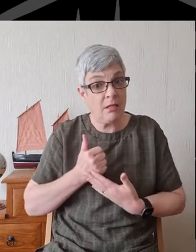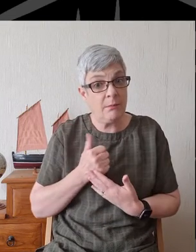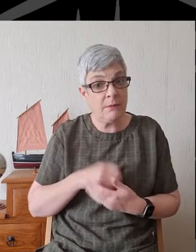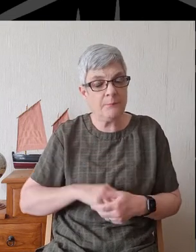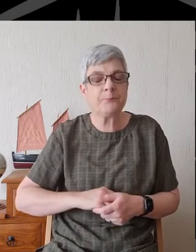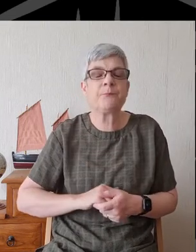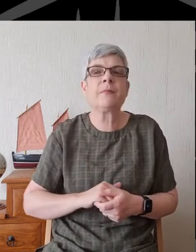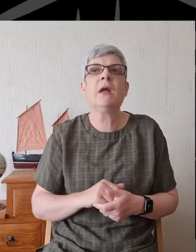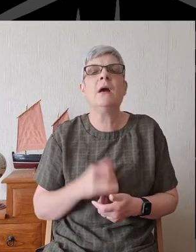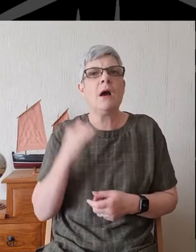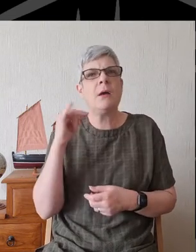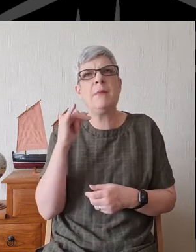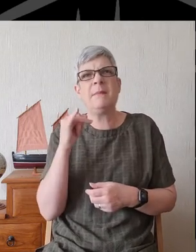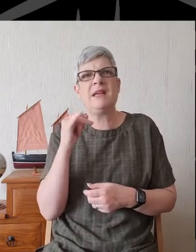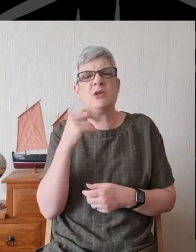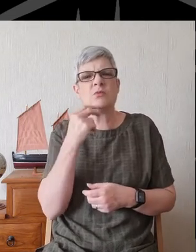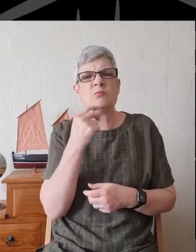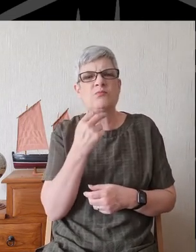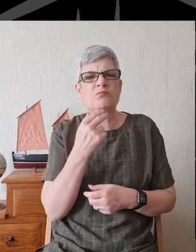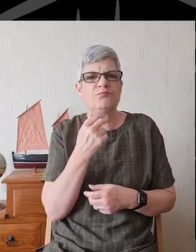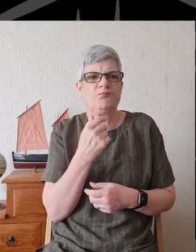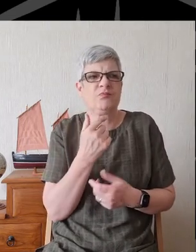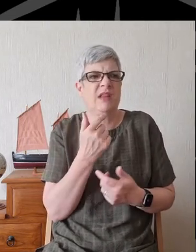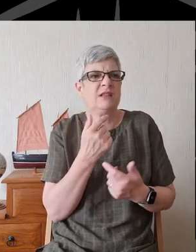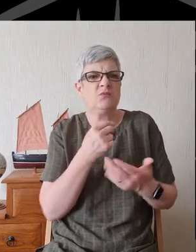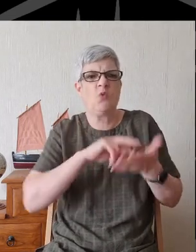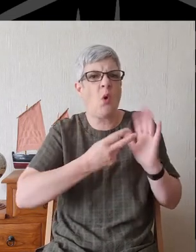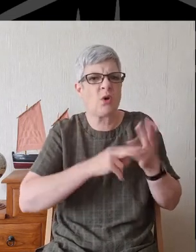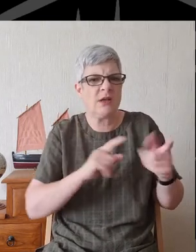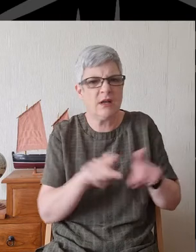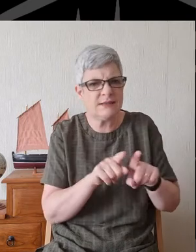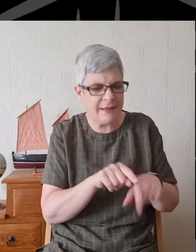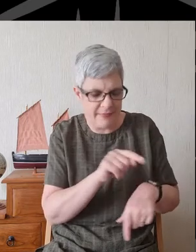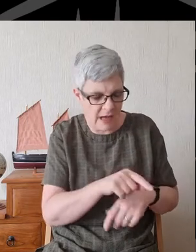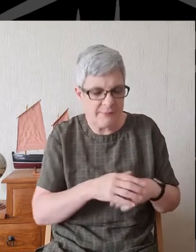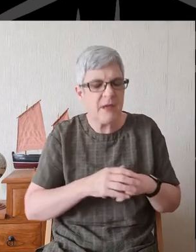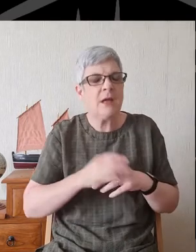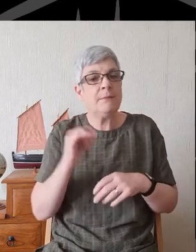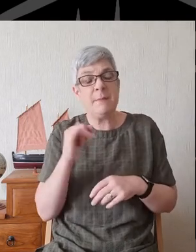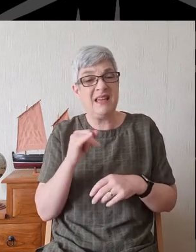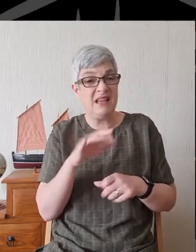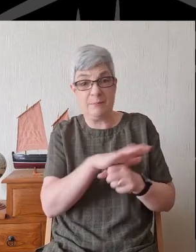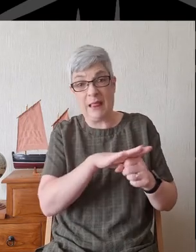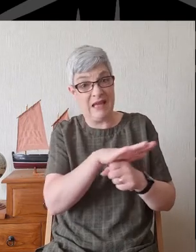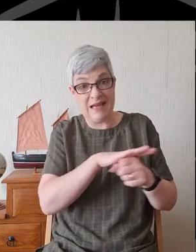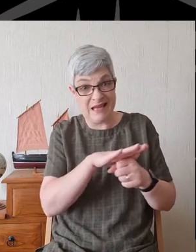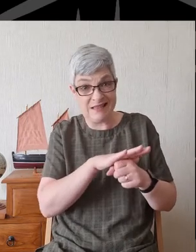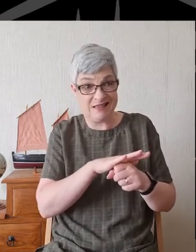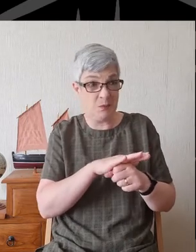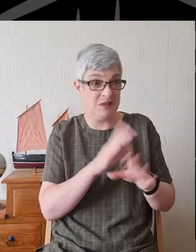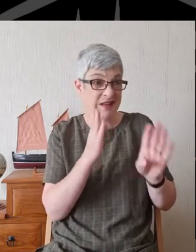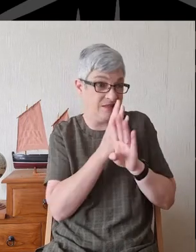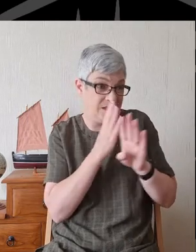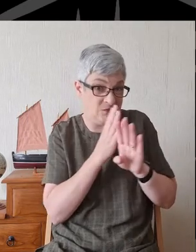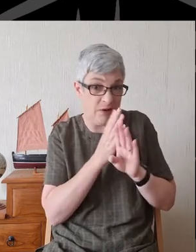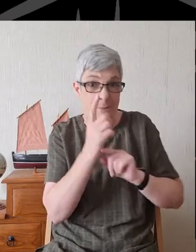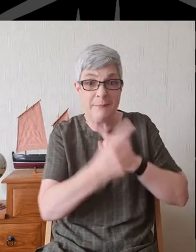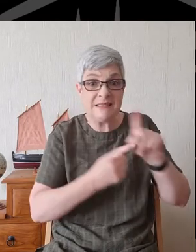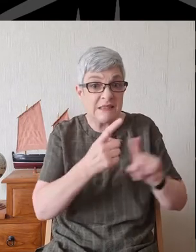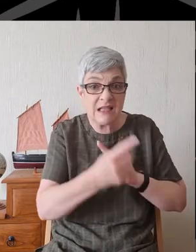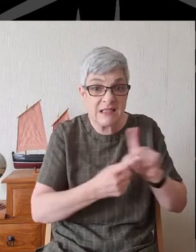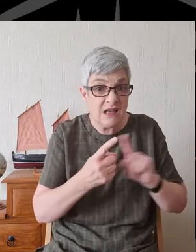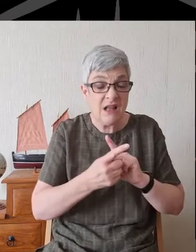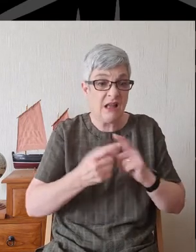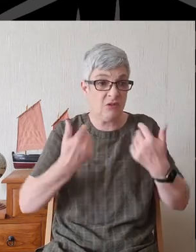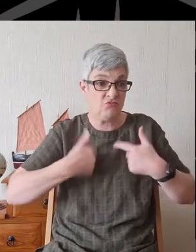Or maybe it wasn't something as organized as that. Maybe it was just a place where there was some clandestine meeting where there was